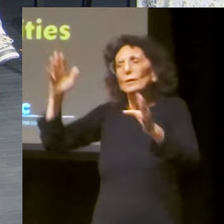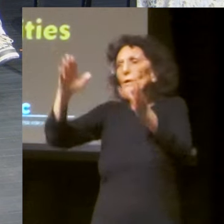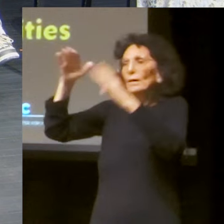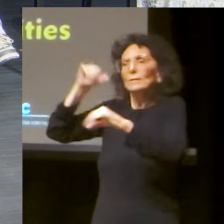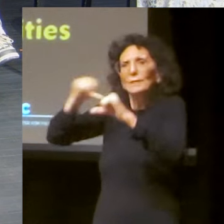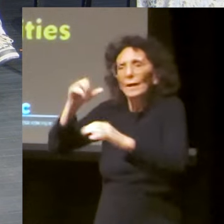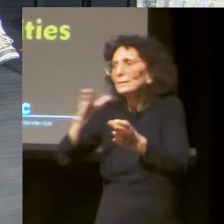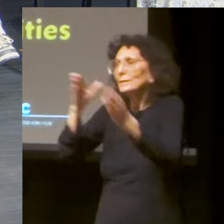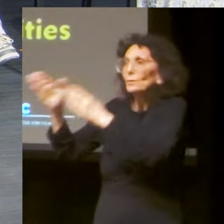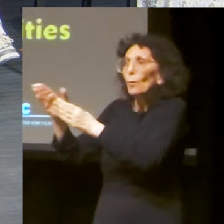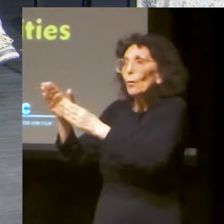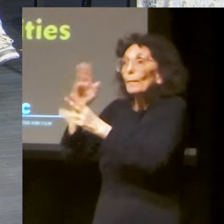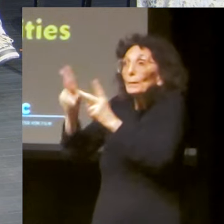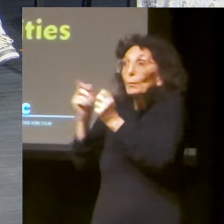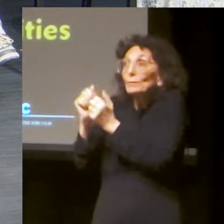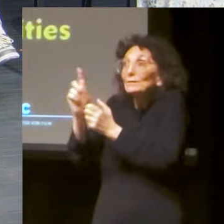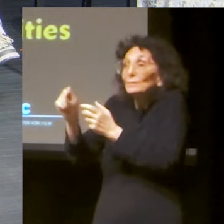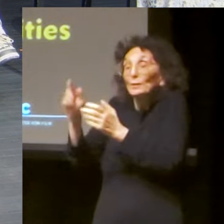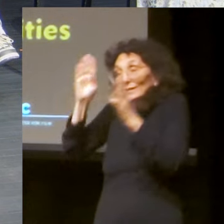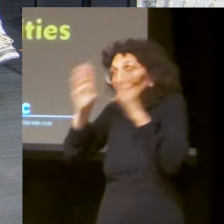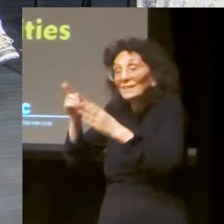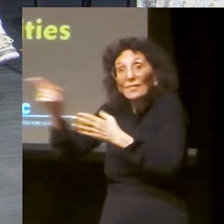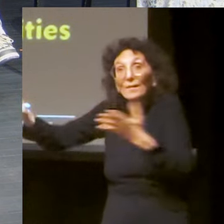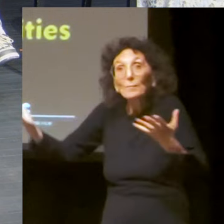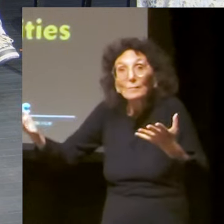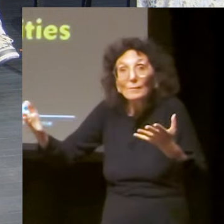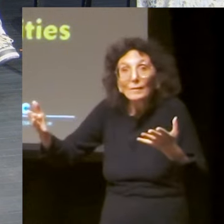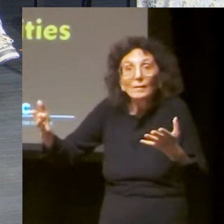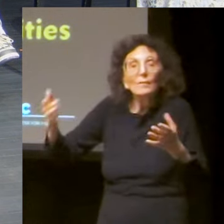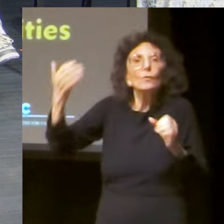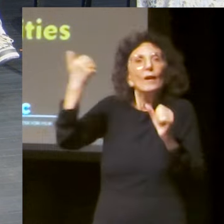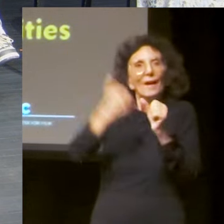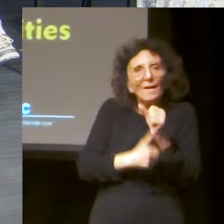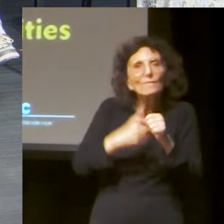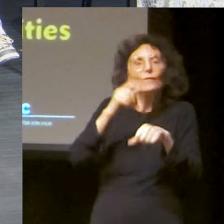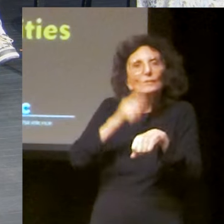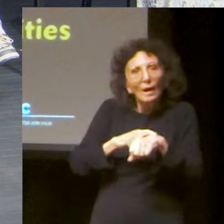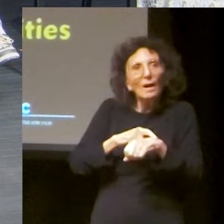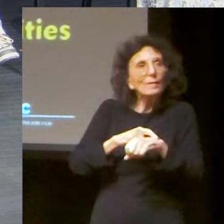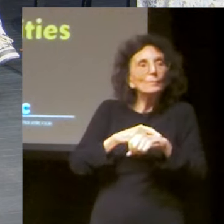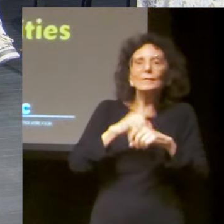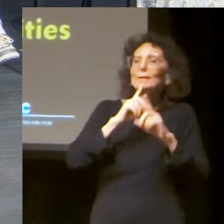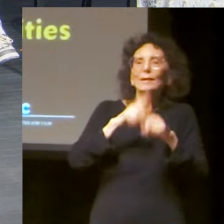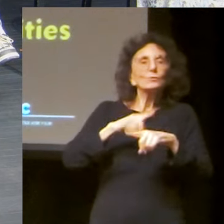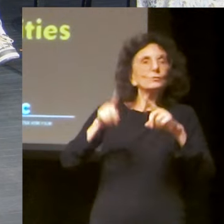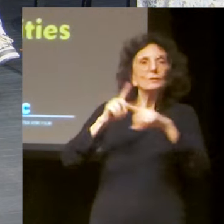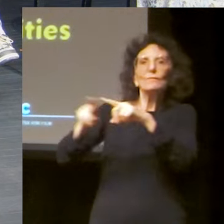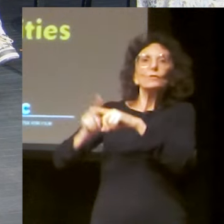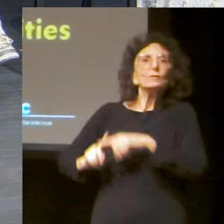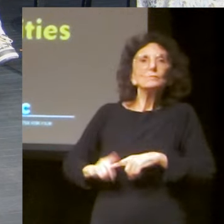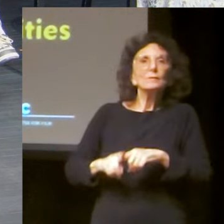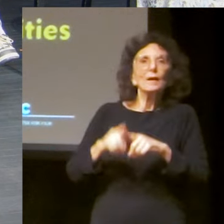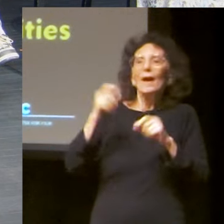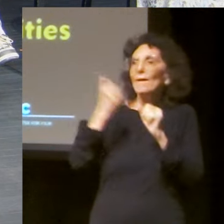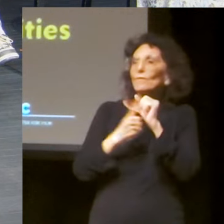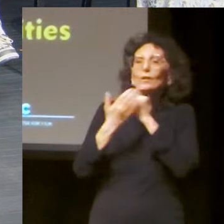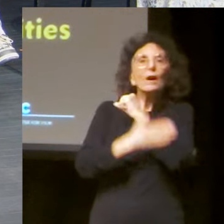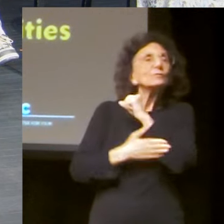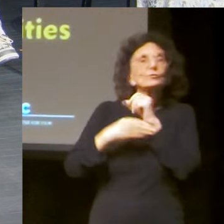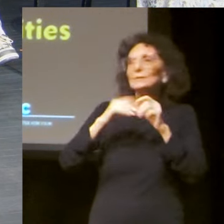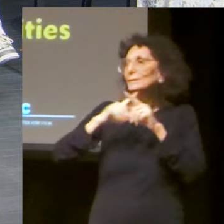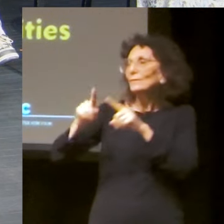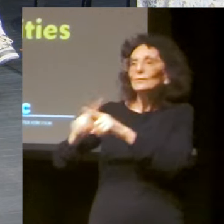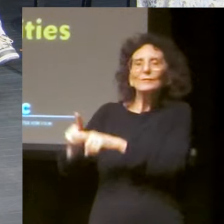intellectuals? Are we listening to theorists? Are we listening to scientists? Are we listening to the people themselves? Um,